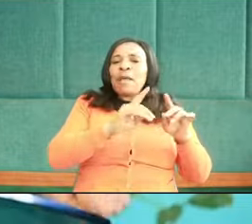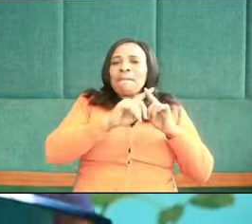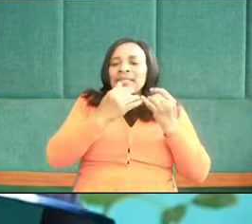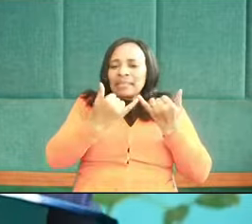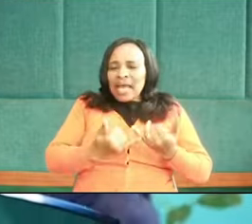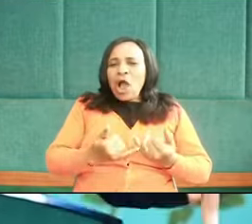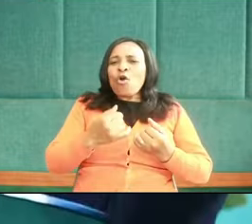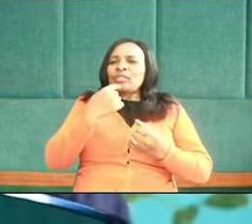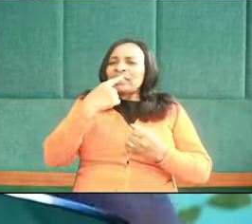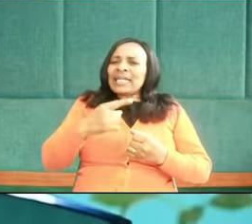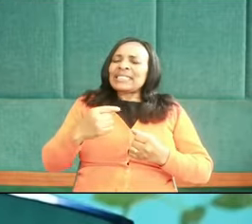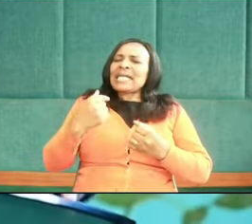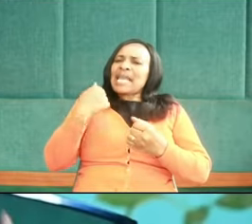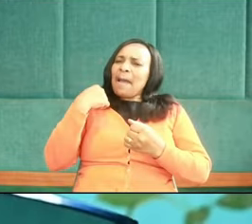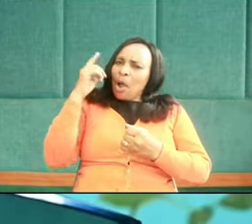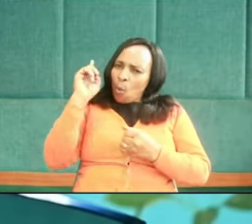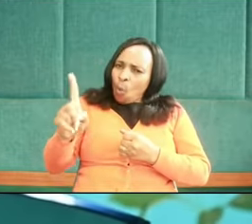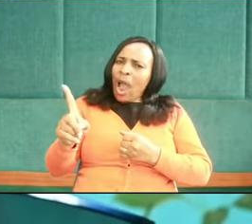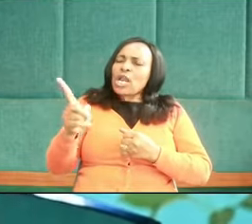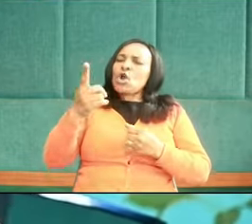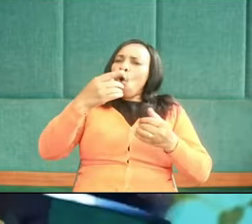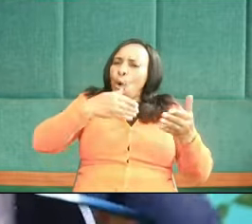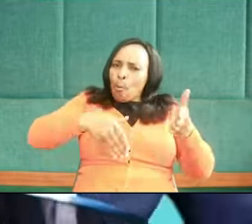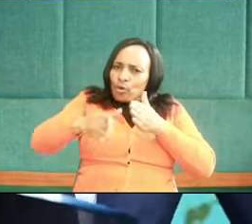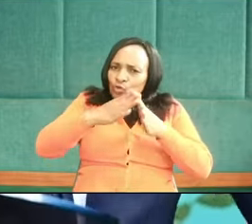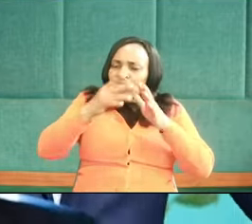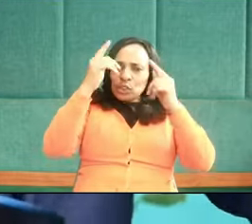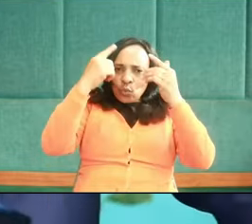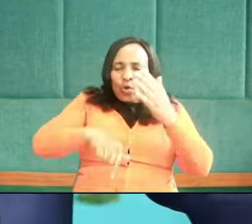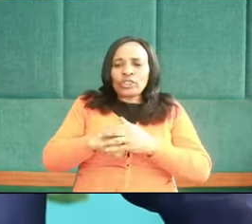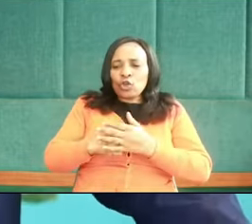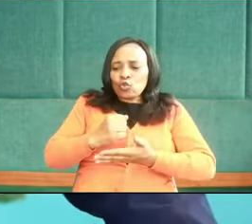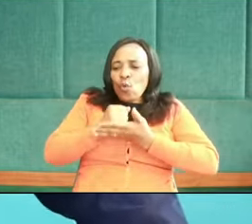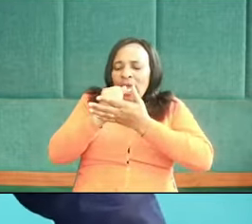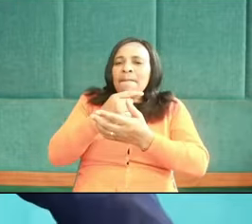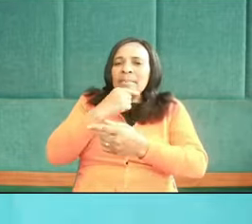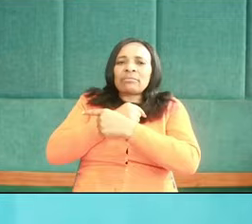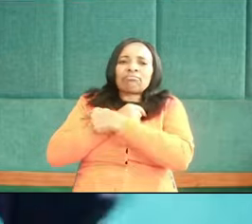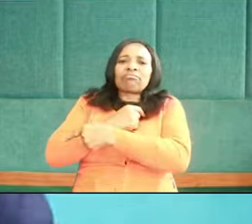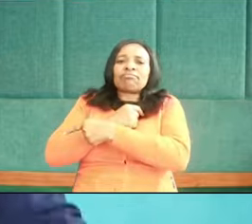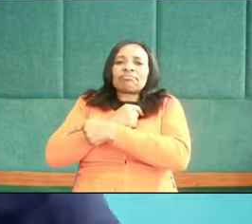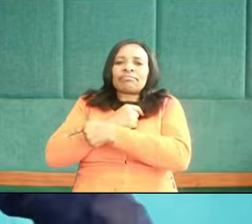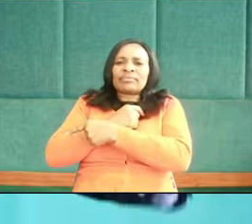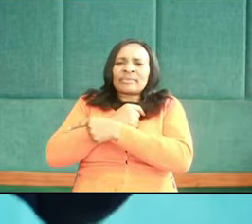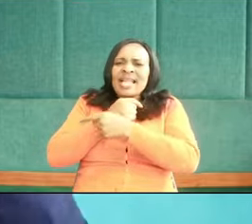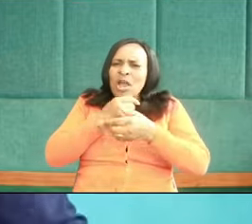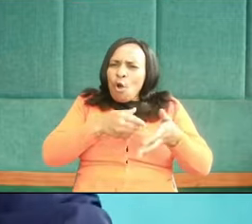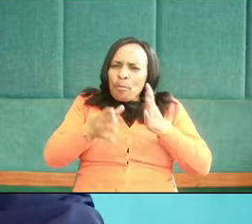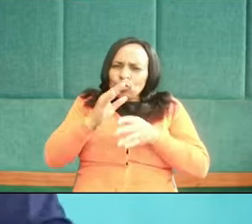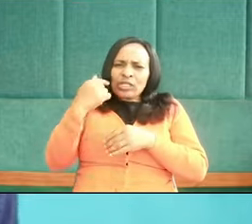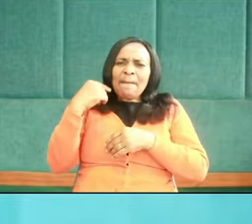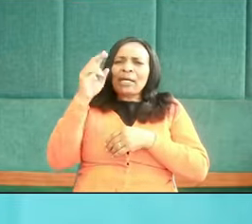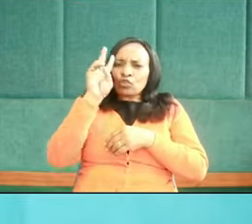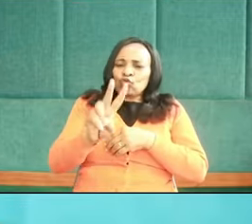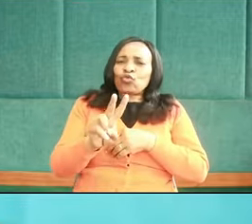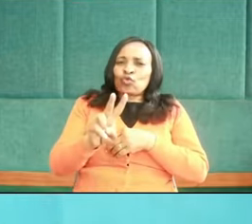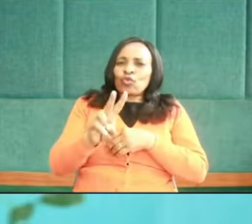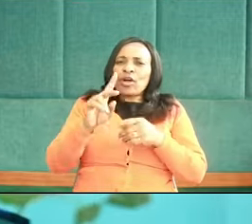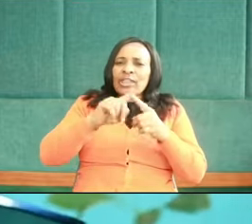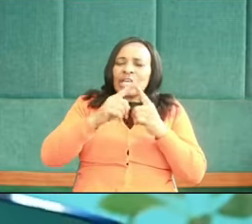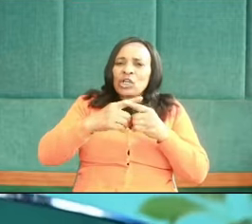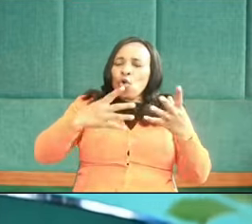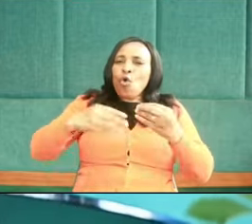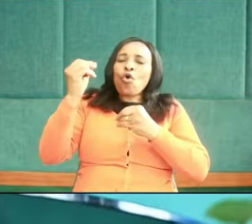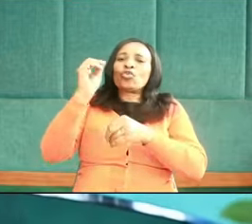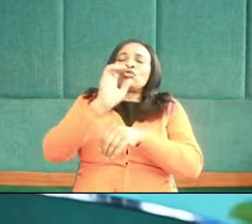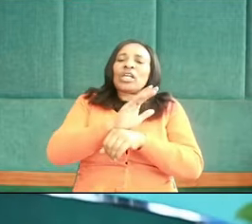priority number one is to help this man. Priority number two is to go